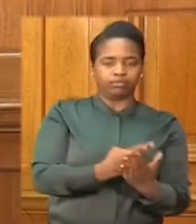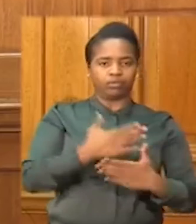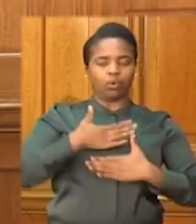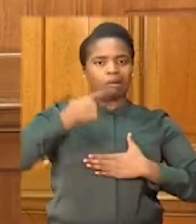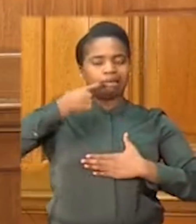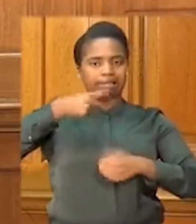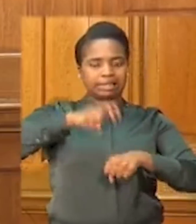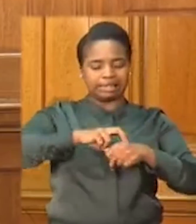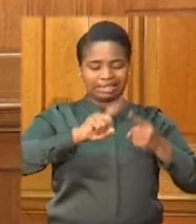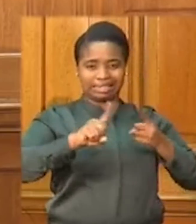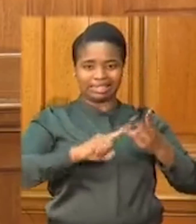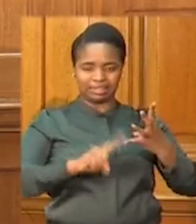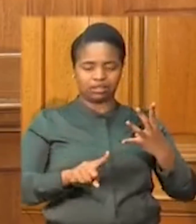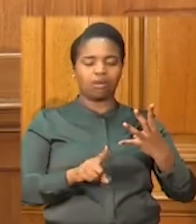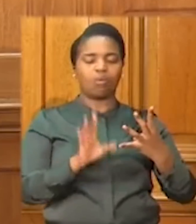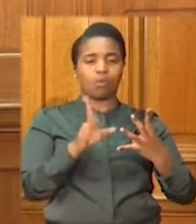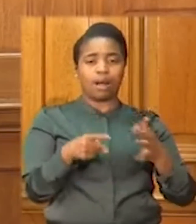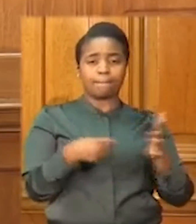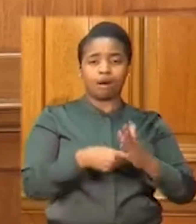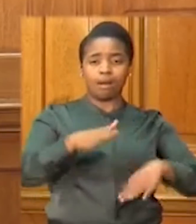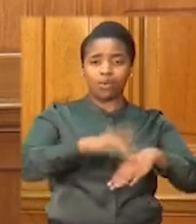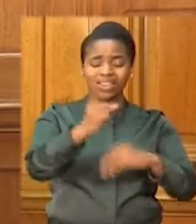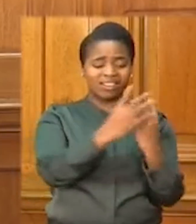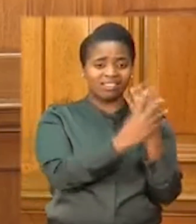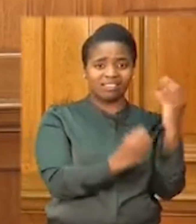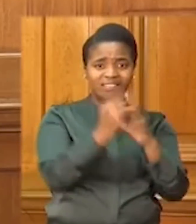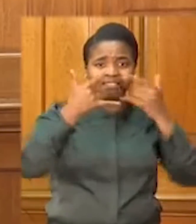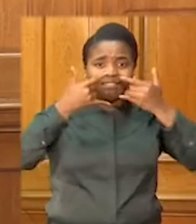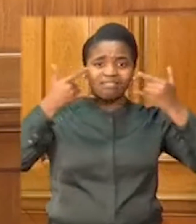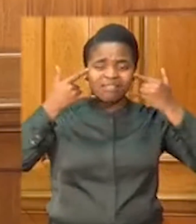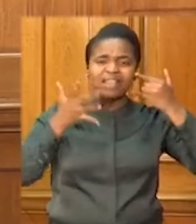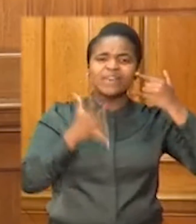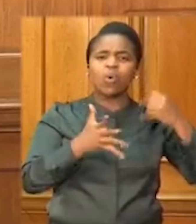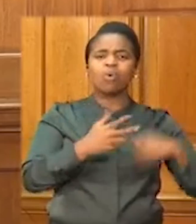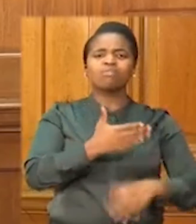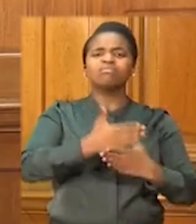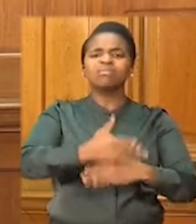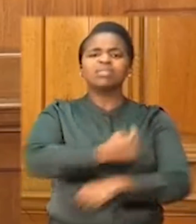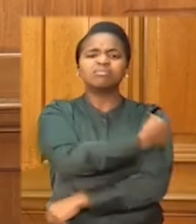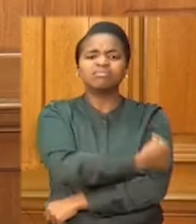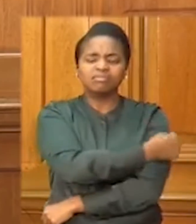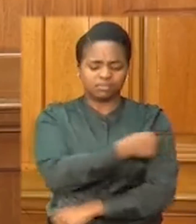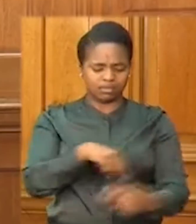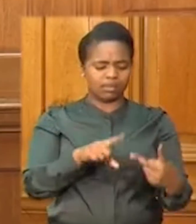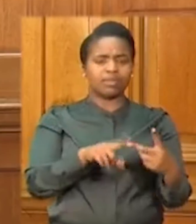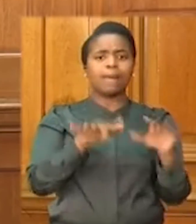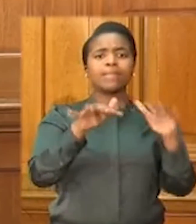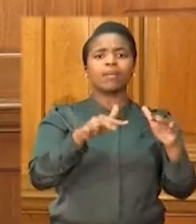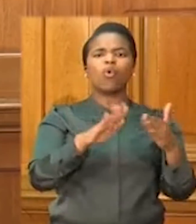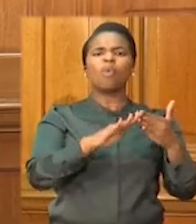on personal protective equipment for health workers, community screening,